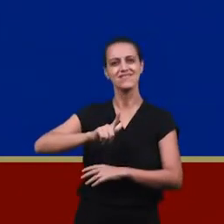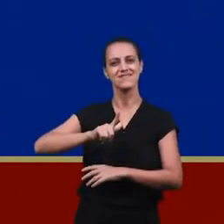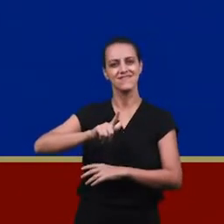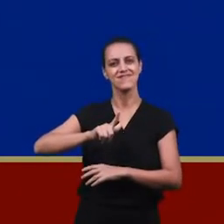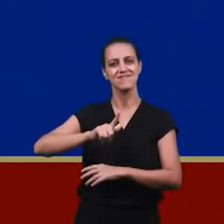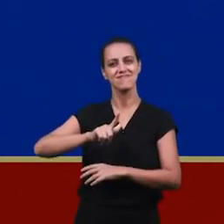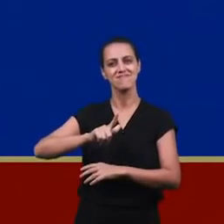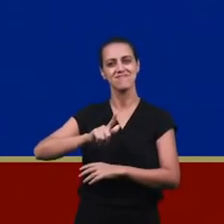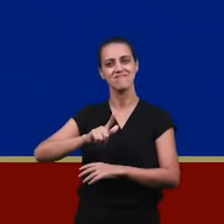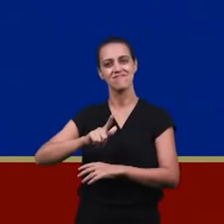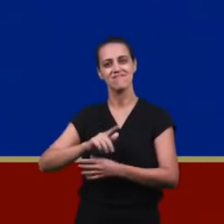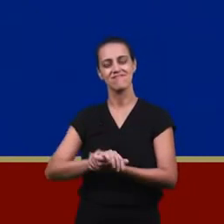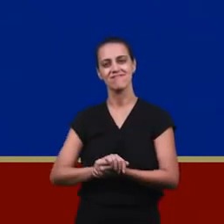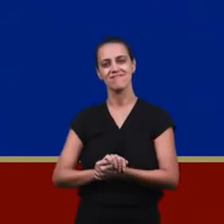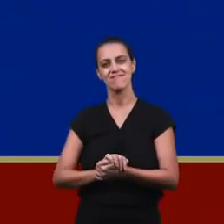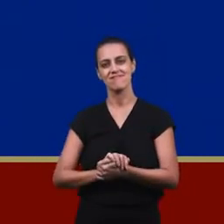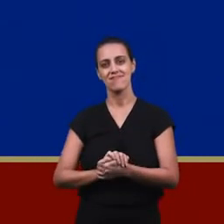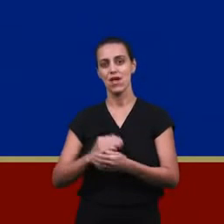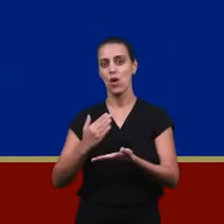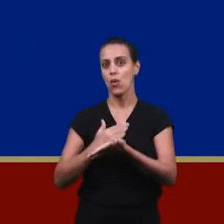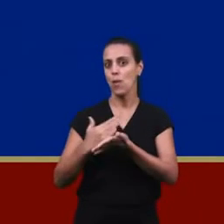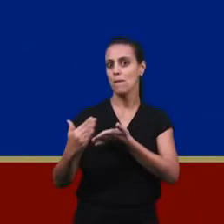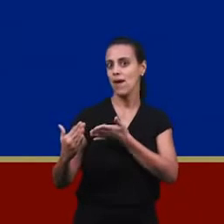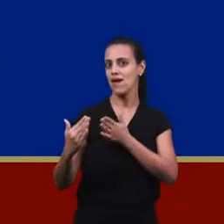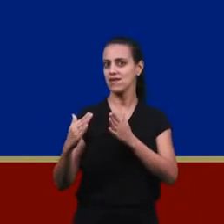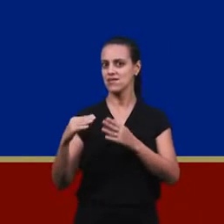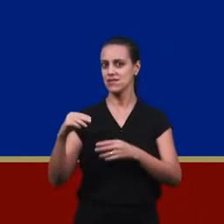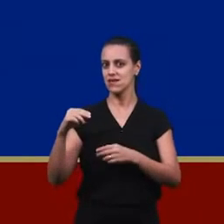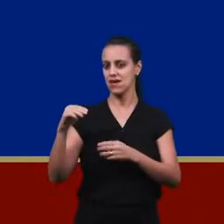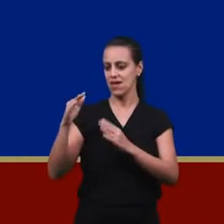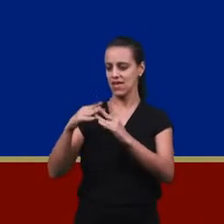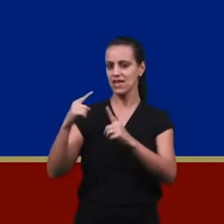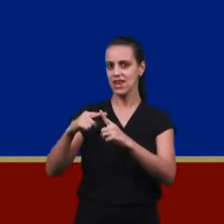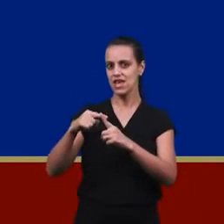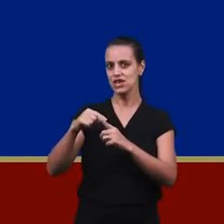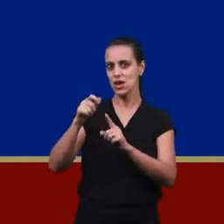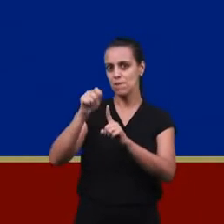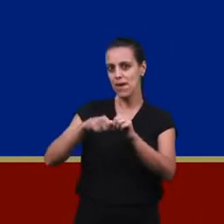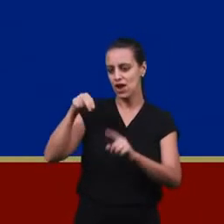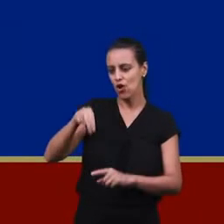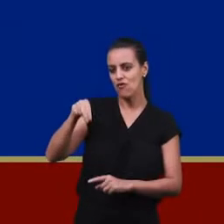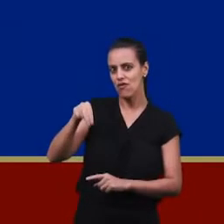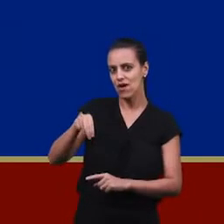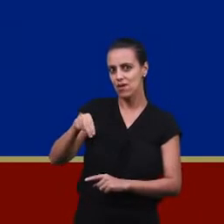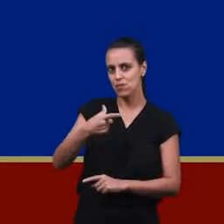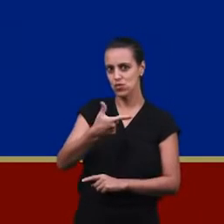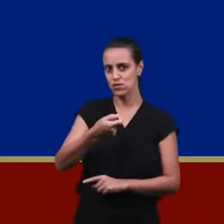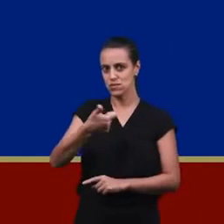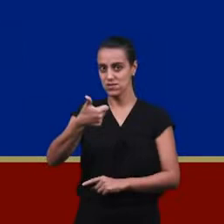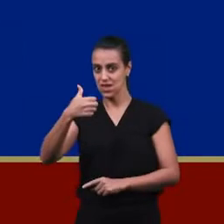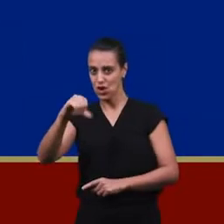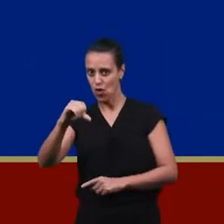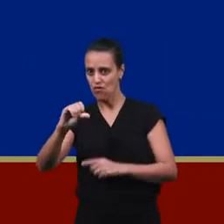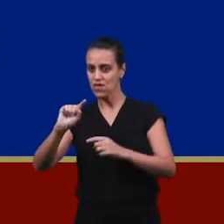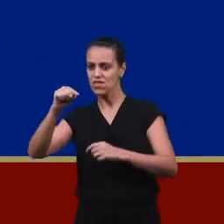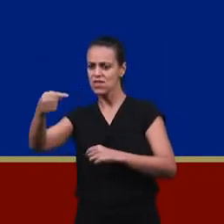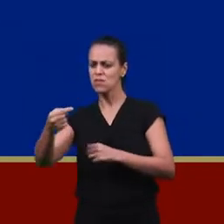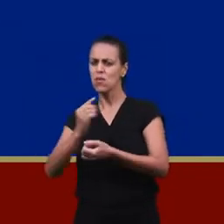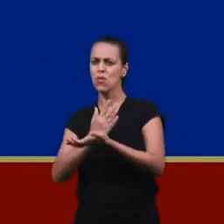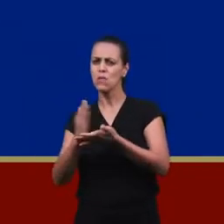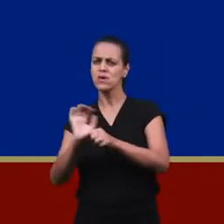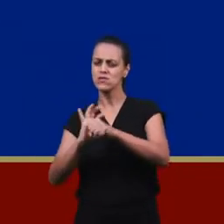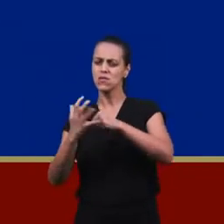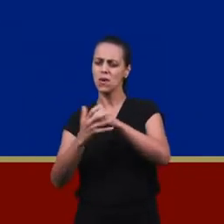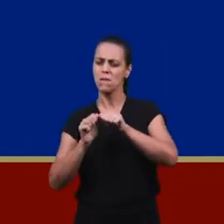I only came to the church in November of 2019, and shortly after we were hit with the pandemic, I was